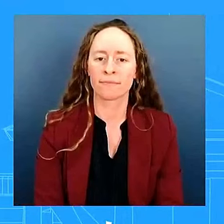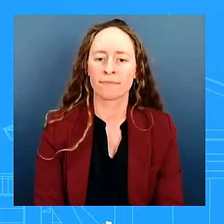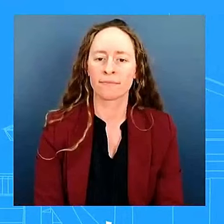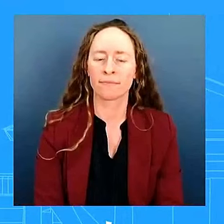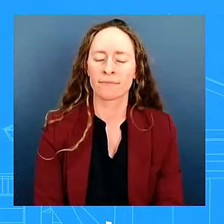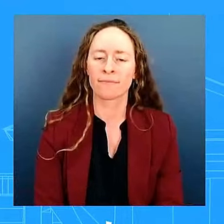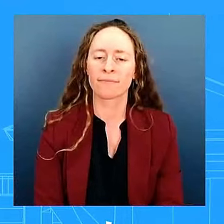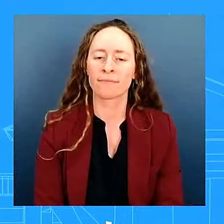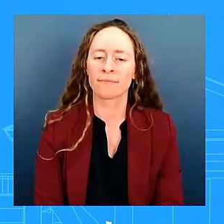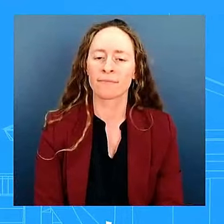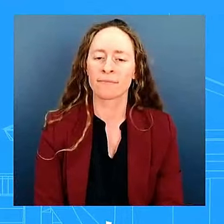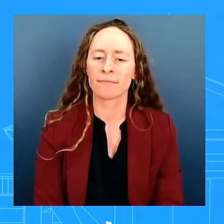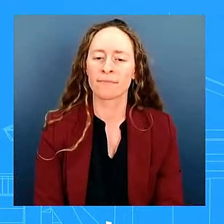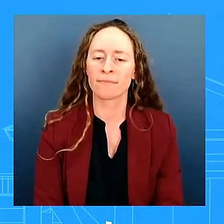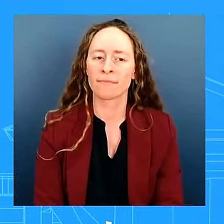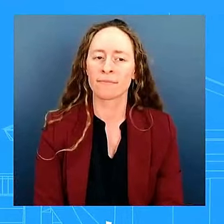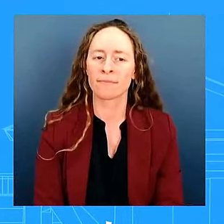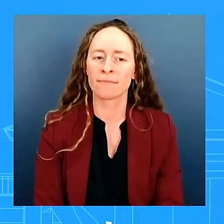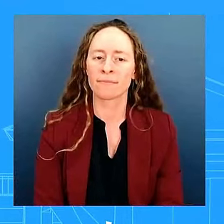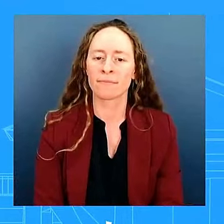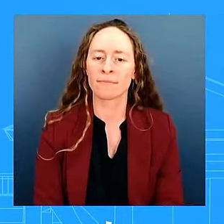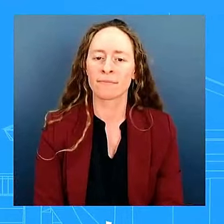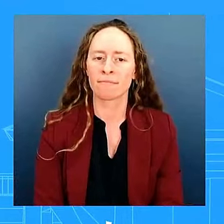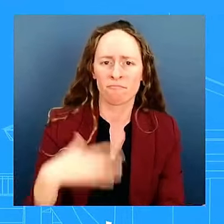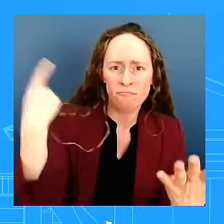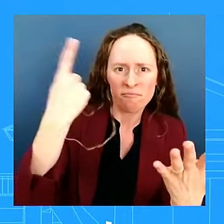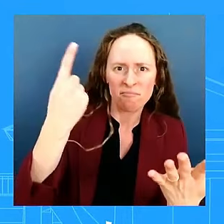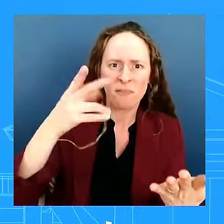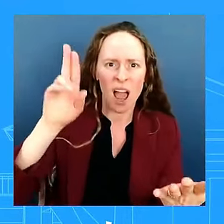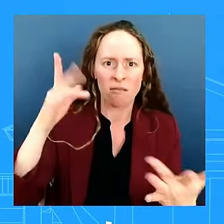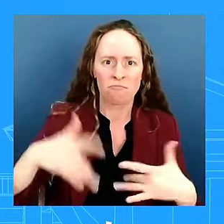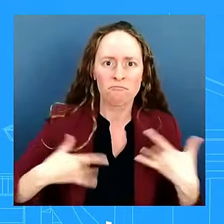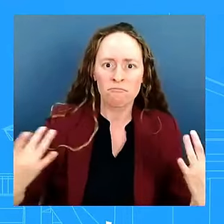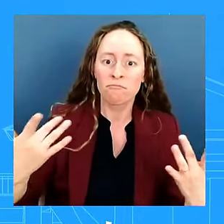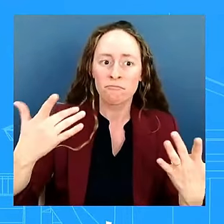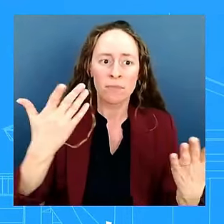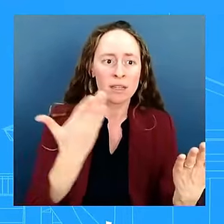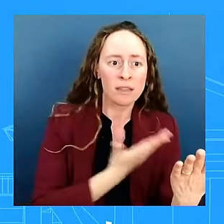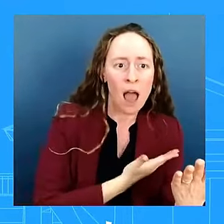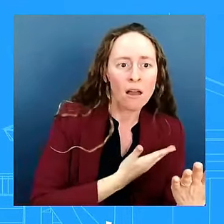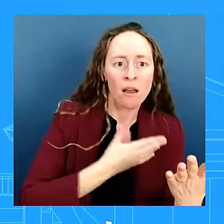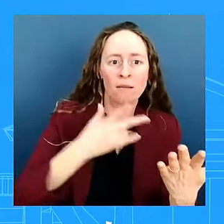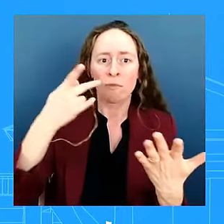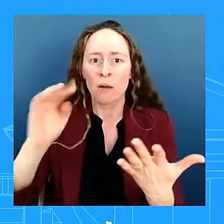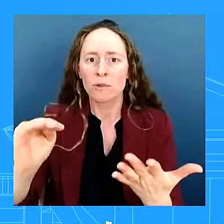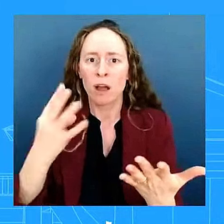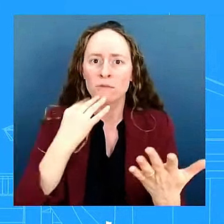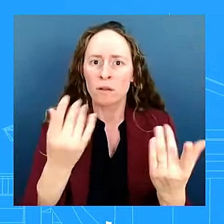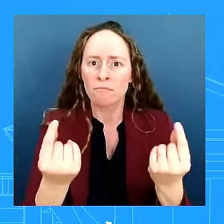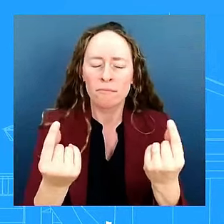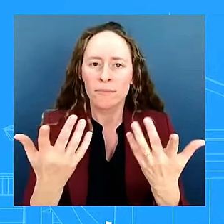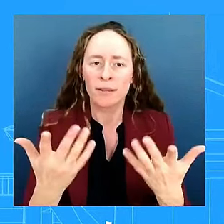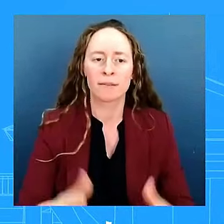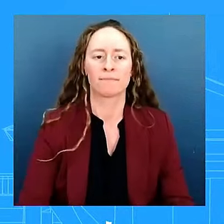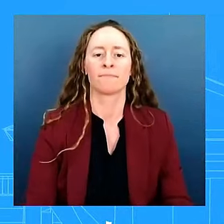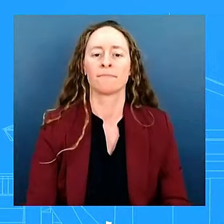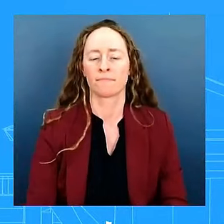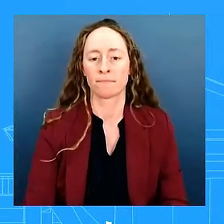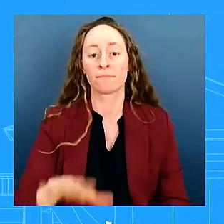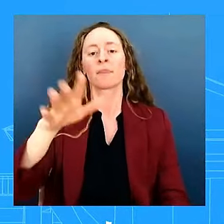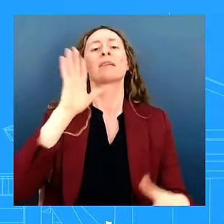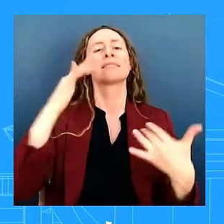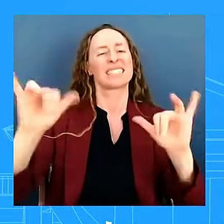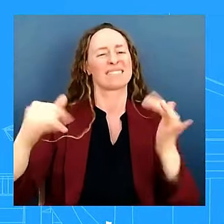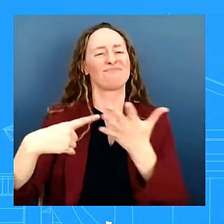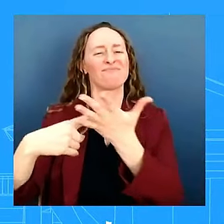definitely suggested things are not going well so what i will say is that we are going to continue to work on this agreement uh this is an agreement that will bring hostages